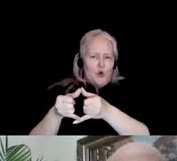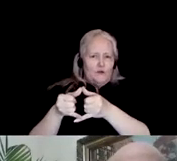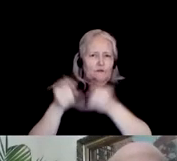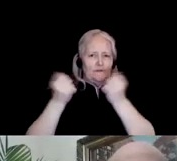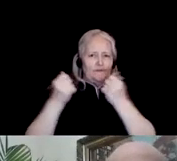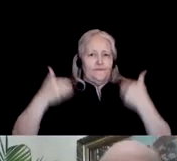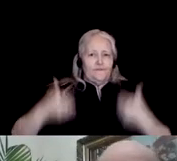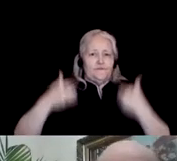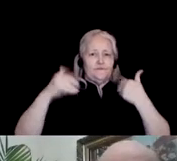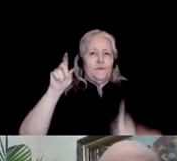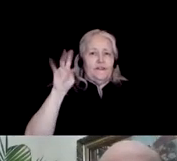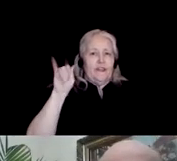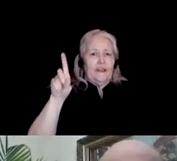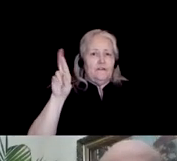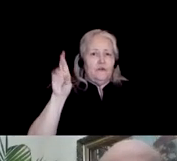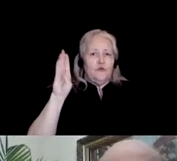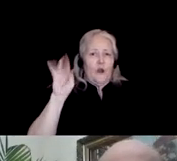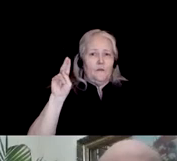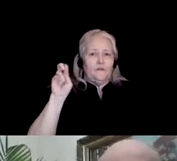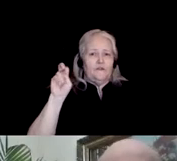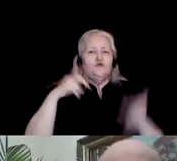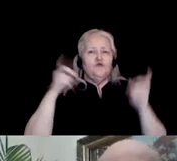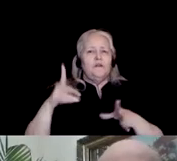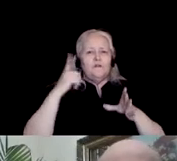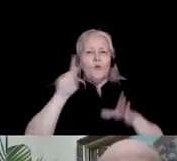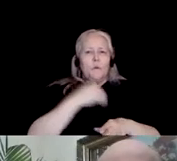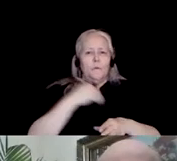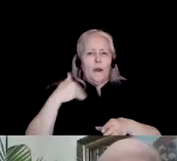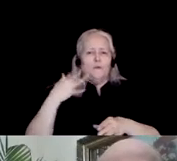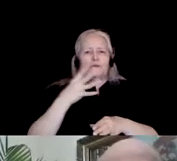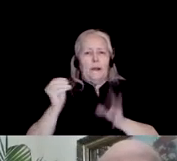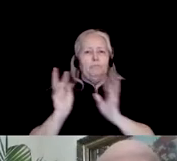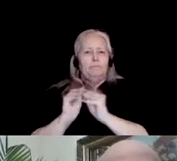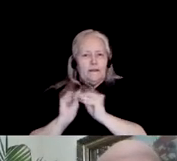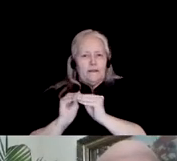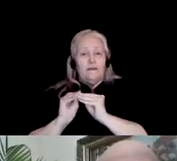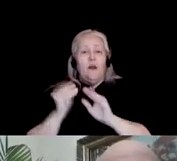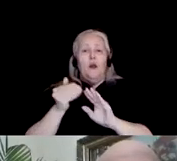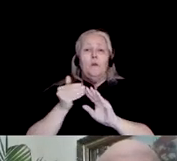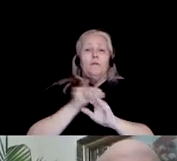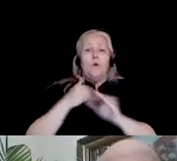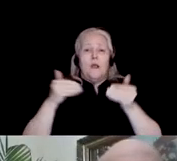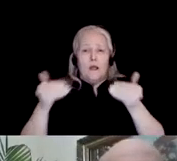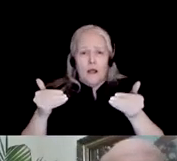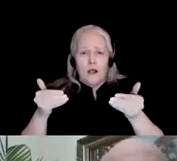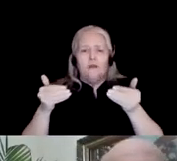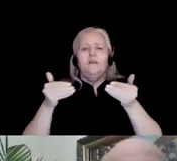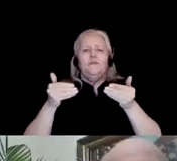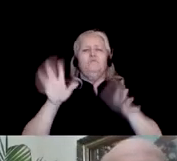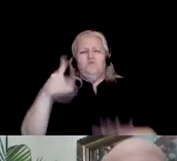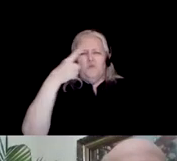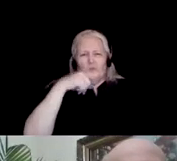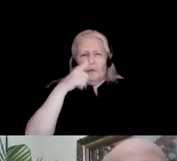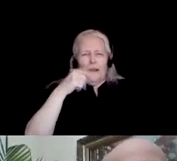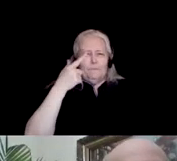Robinson, Director of Membership and Meetings. Before we get started I would like to ask you all for reasons of bandwidth